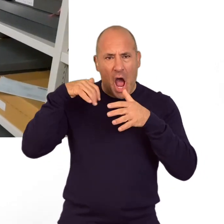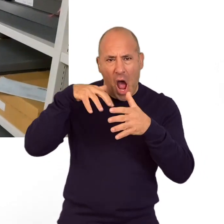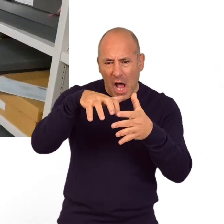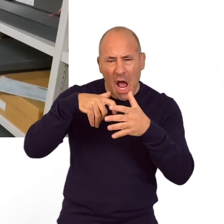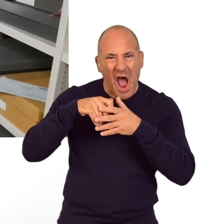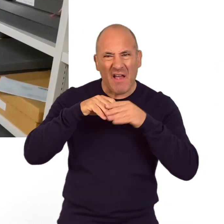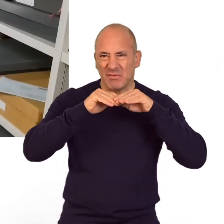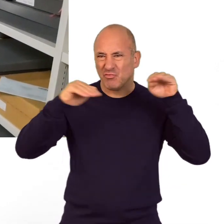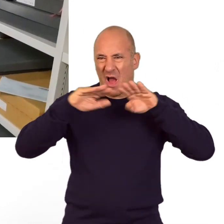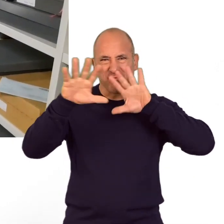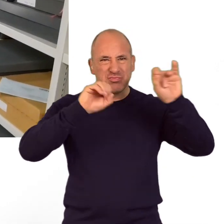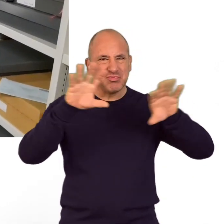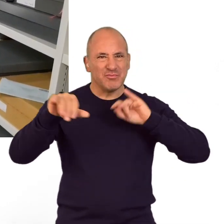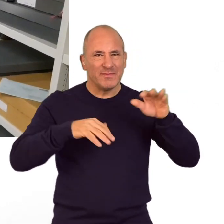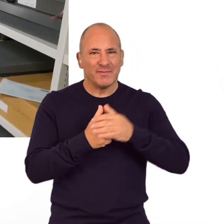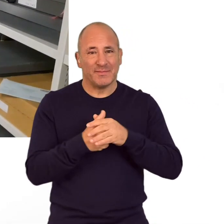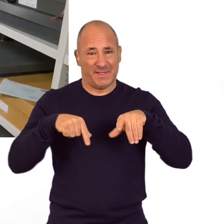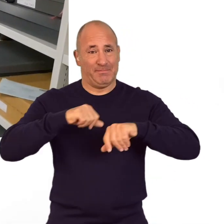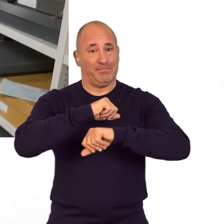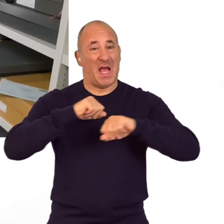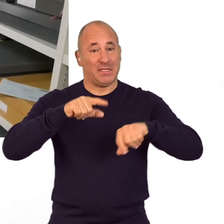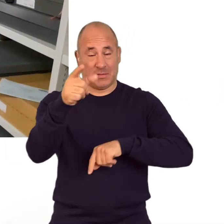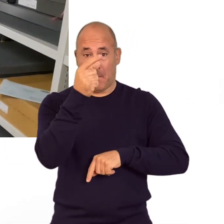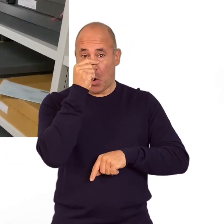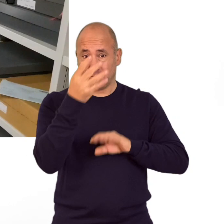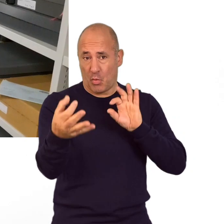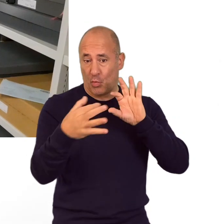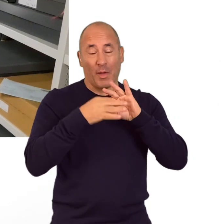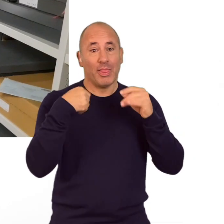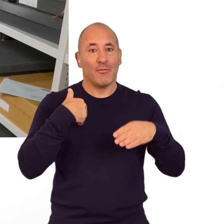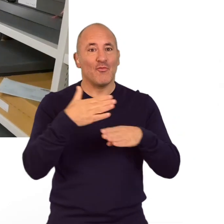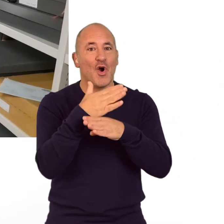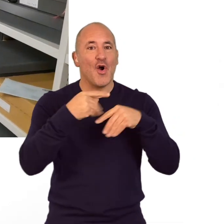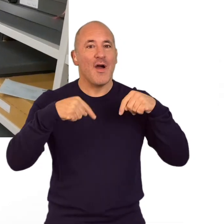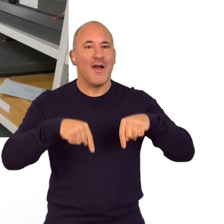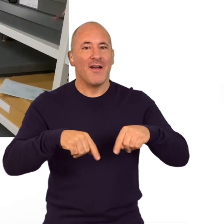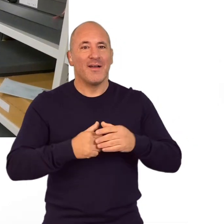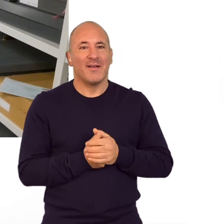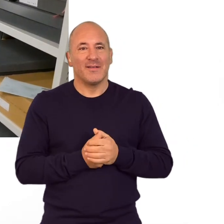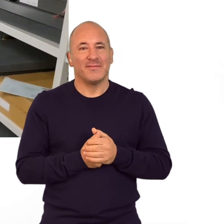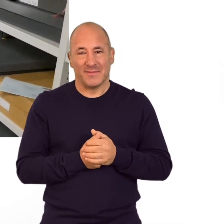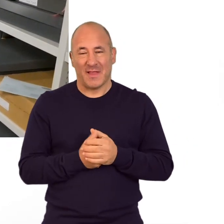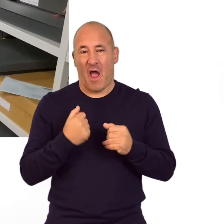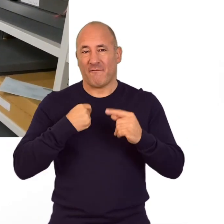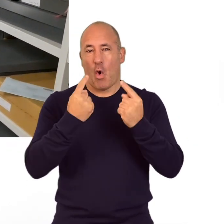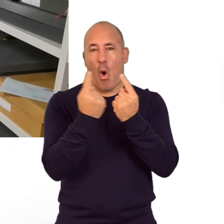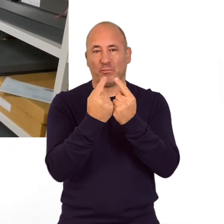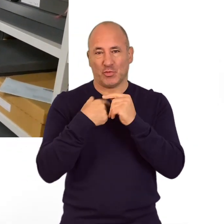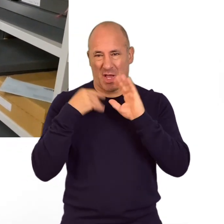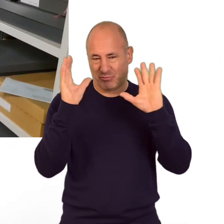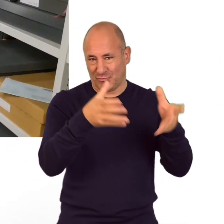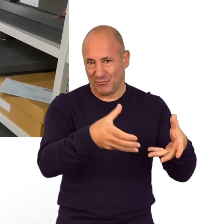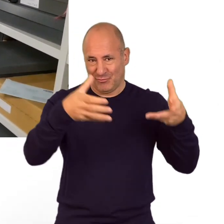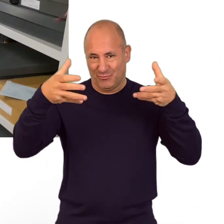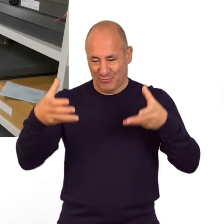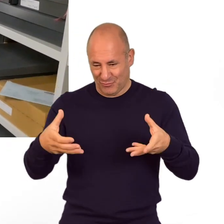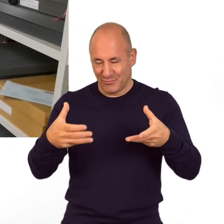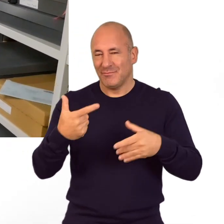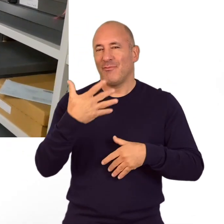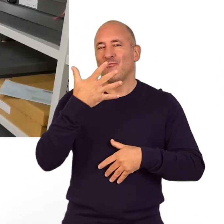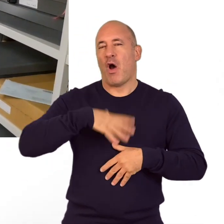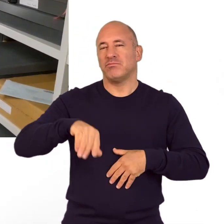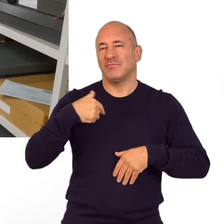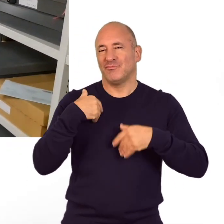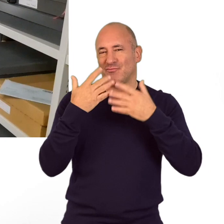archive stack today and this is one of the spaces that you might be working in with us and we've pulled